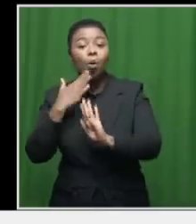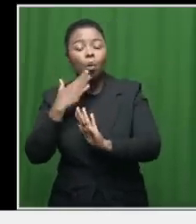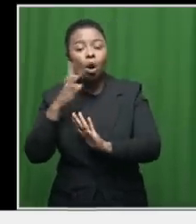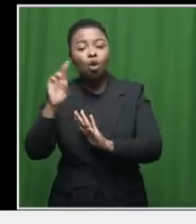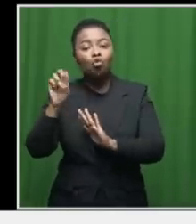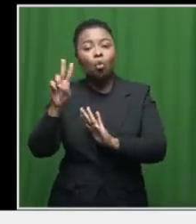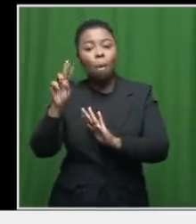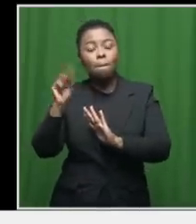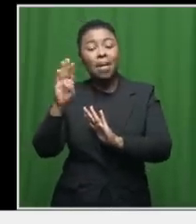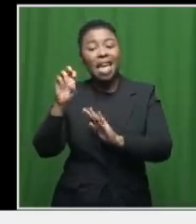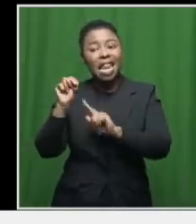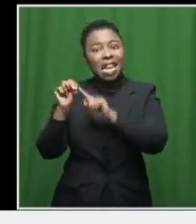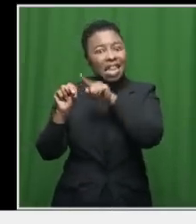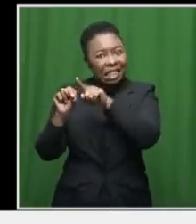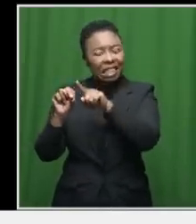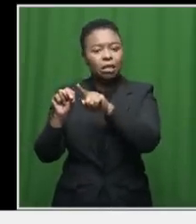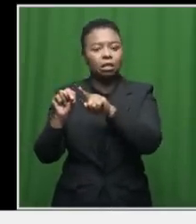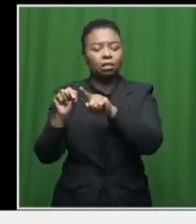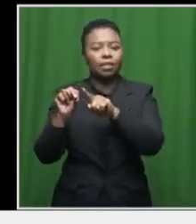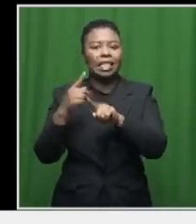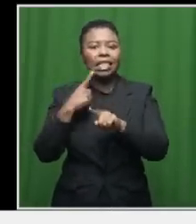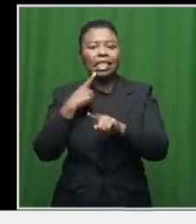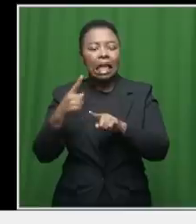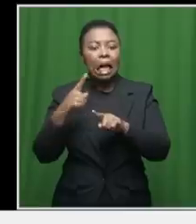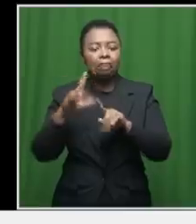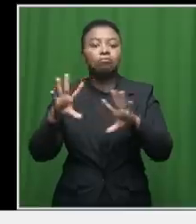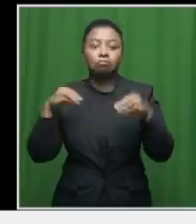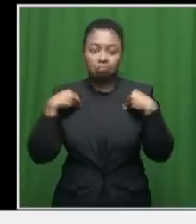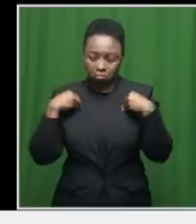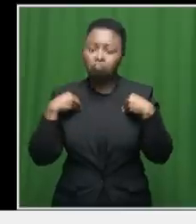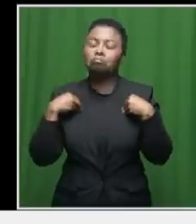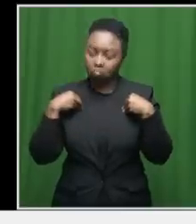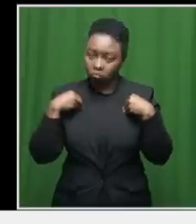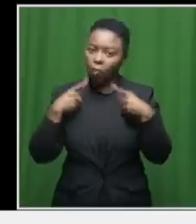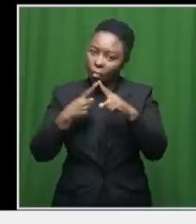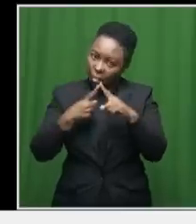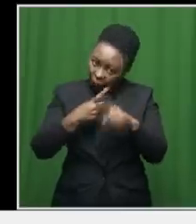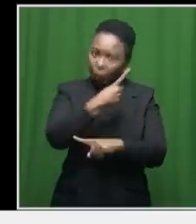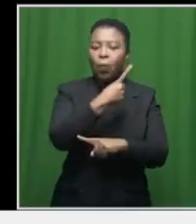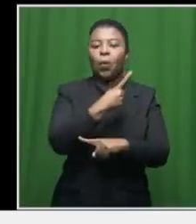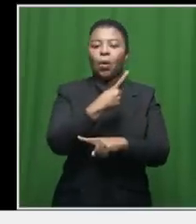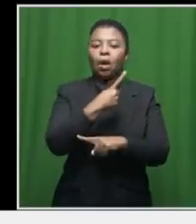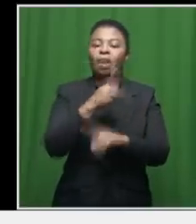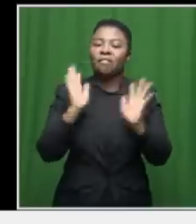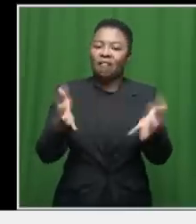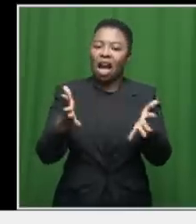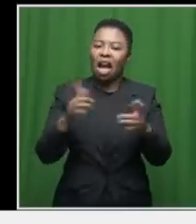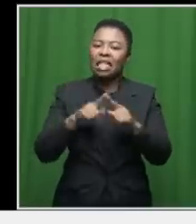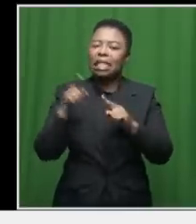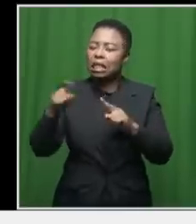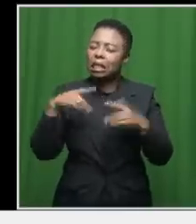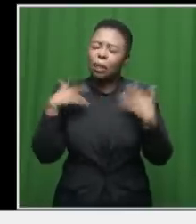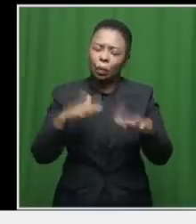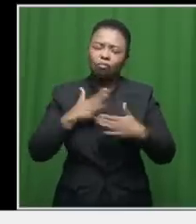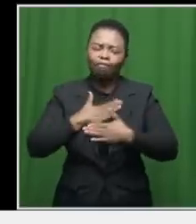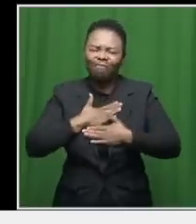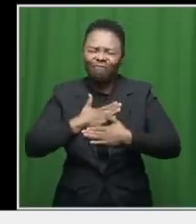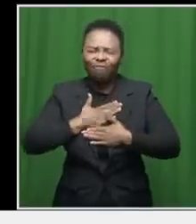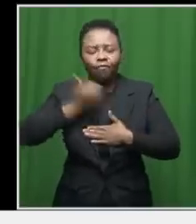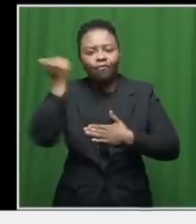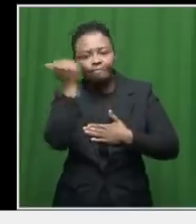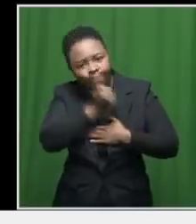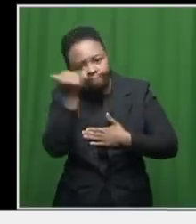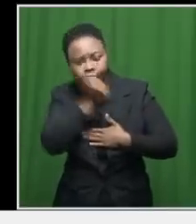admitted that he crossed the line and apologised unreservedly to the